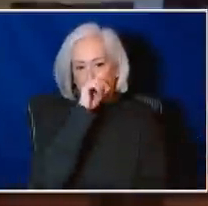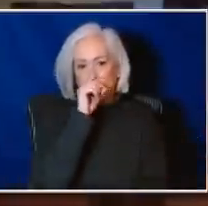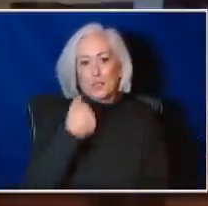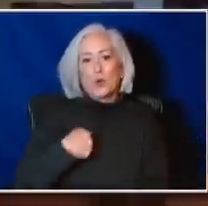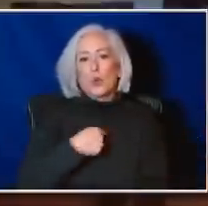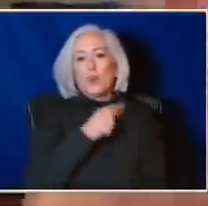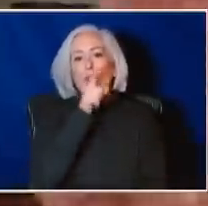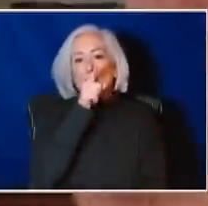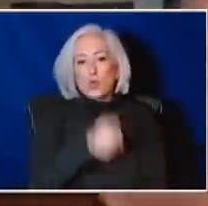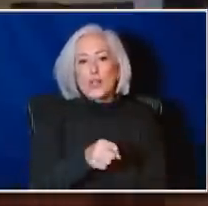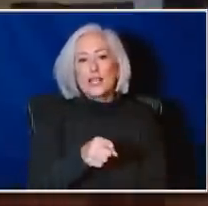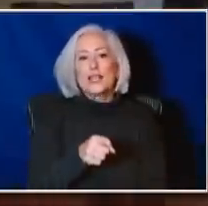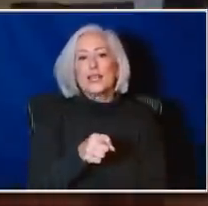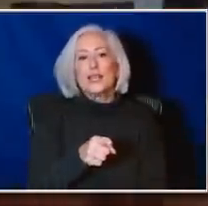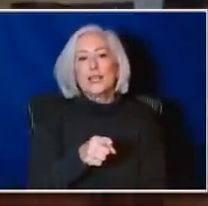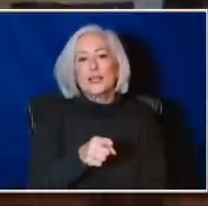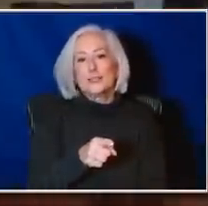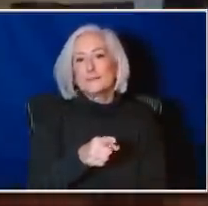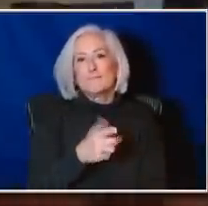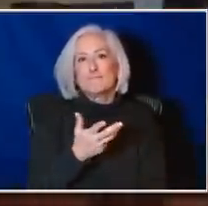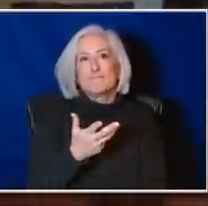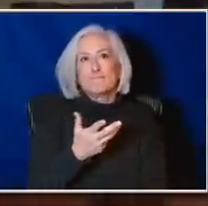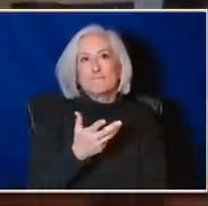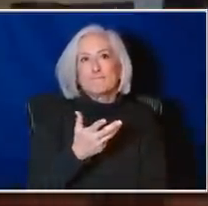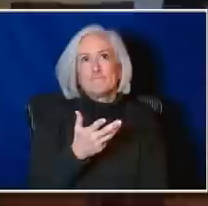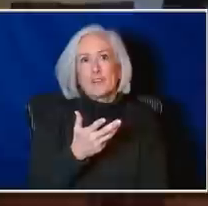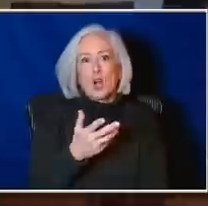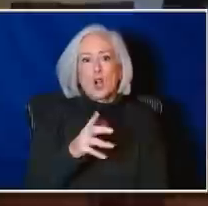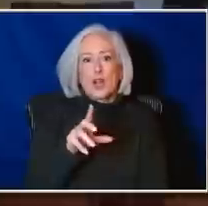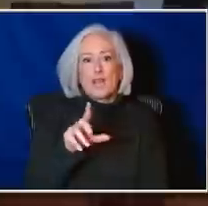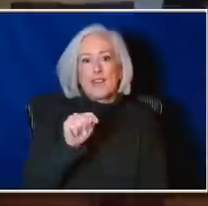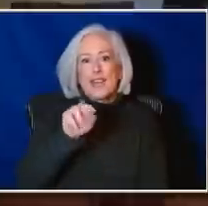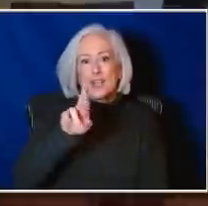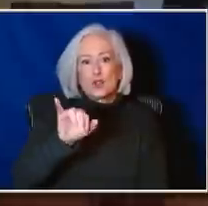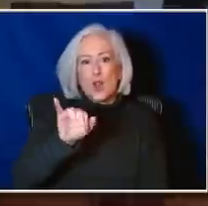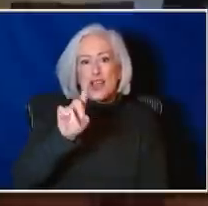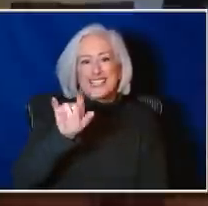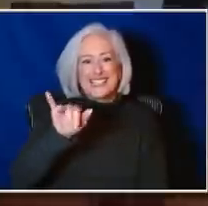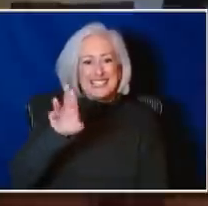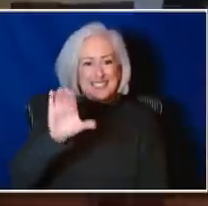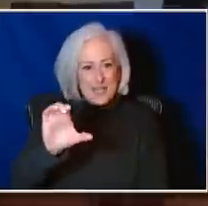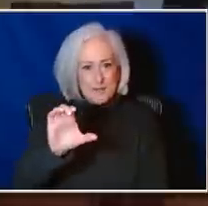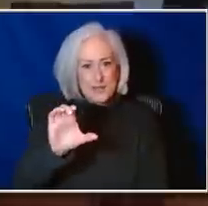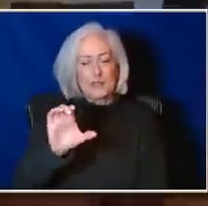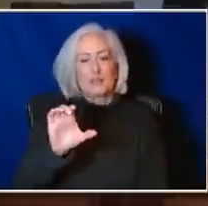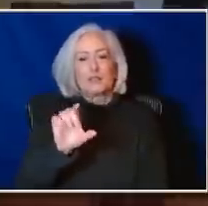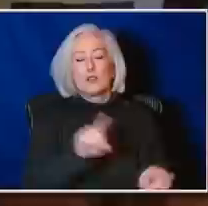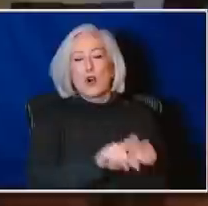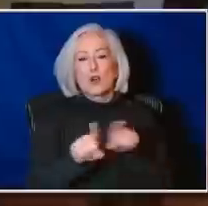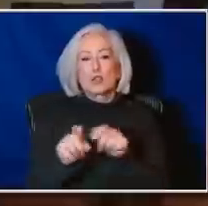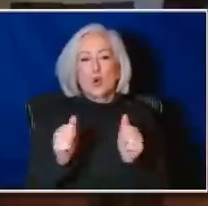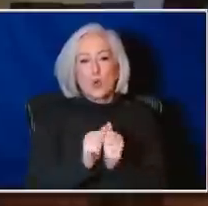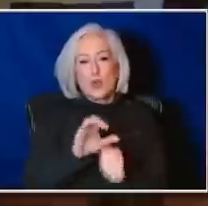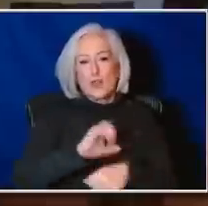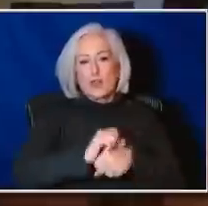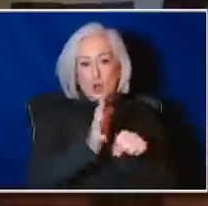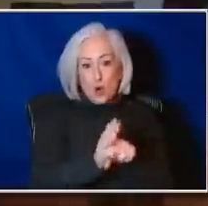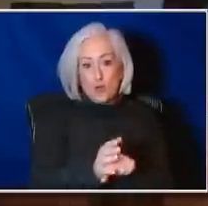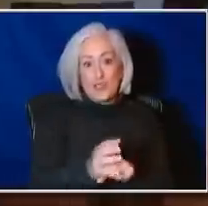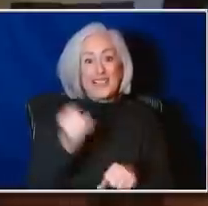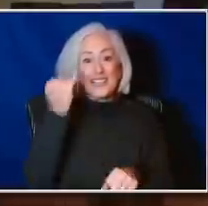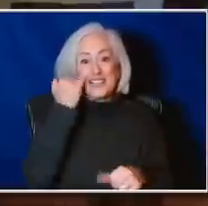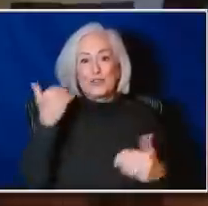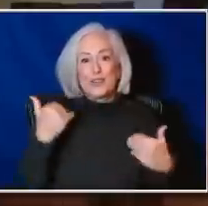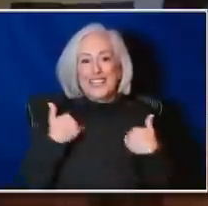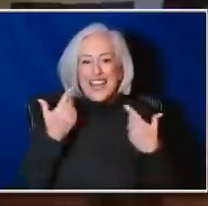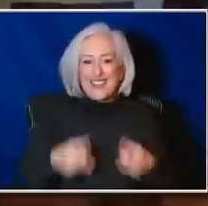really are dealing with this, you know, kind of quote, tridemic. In addition to COVID, you know, if we showed that same heat map